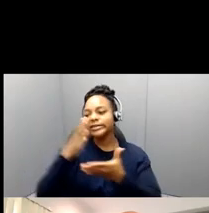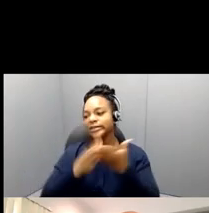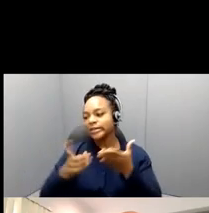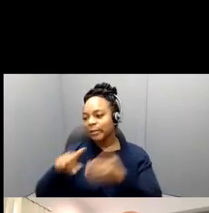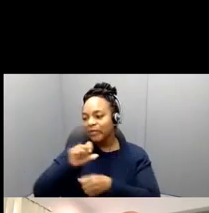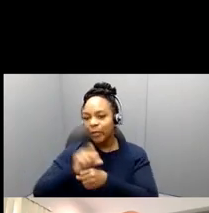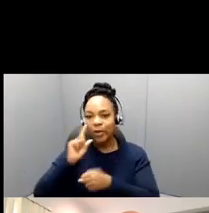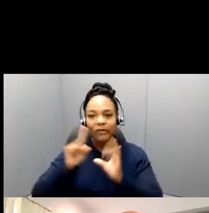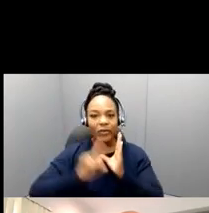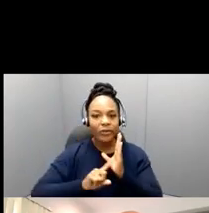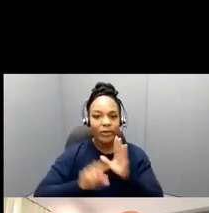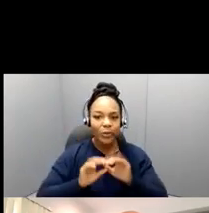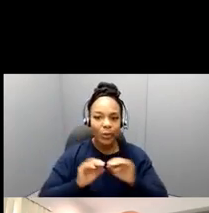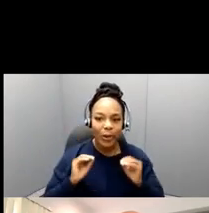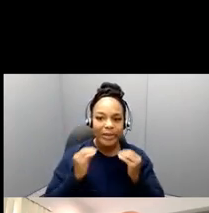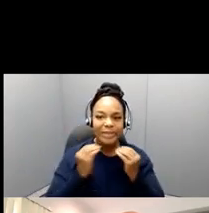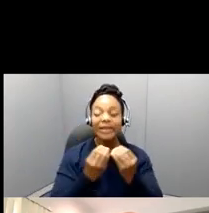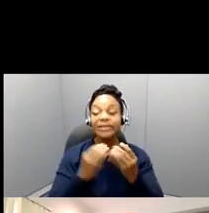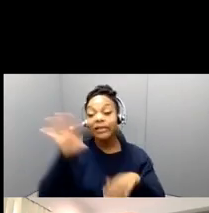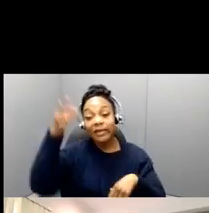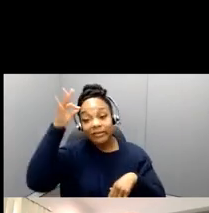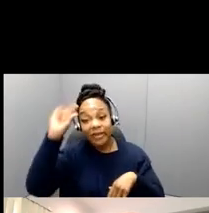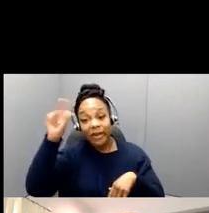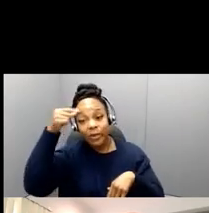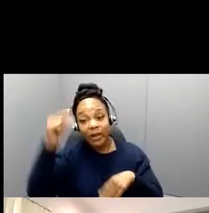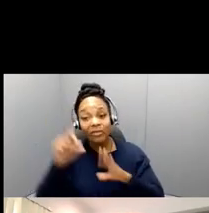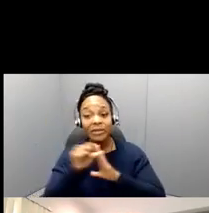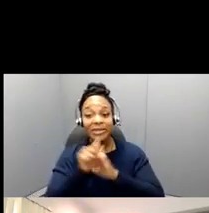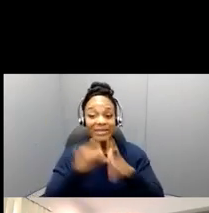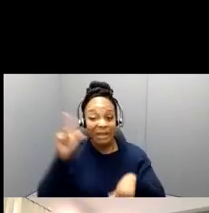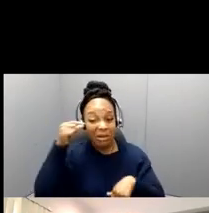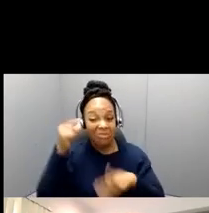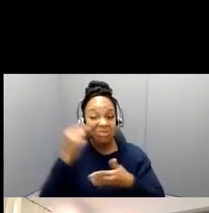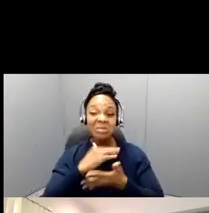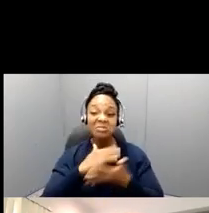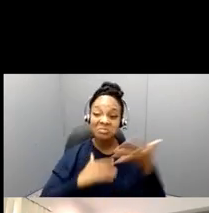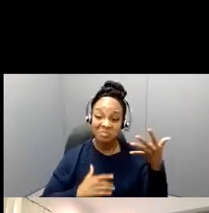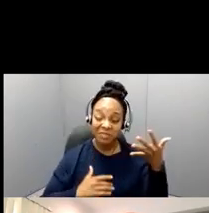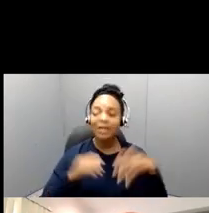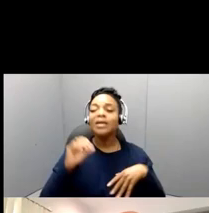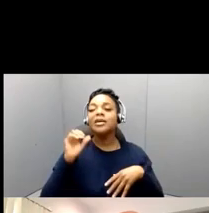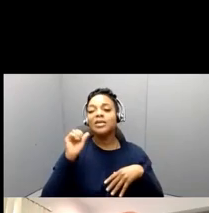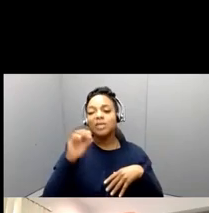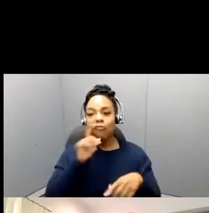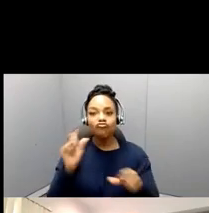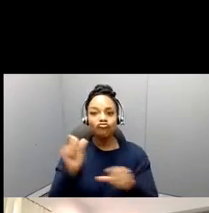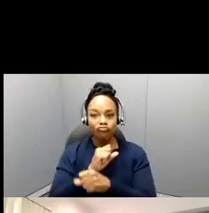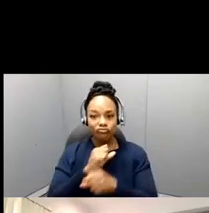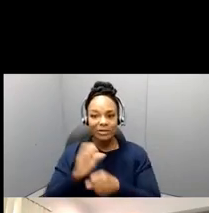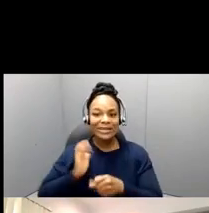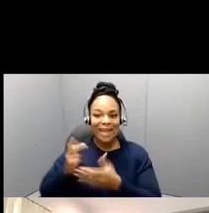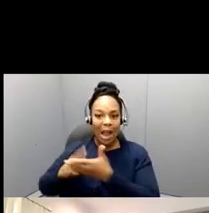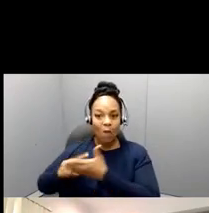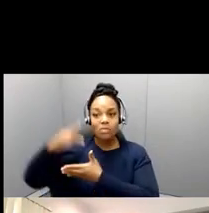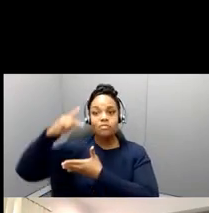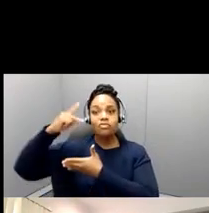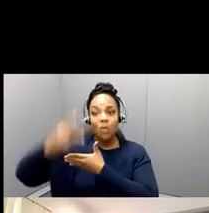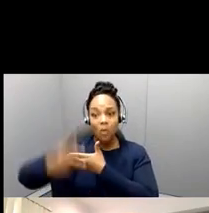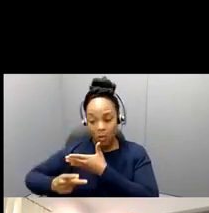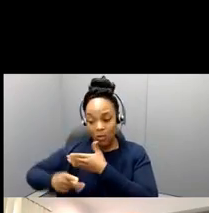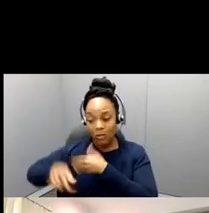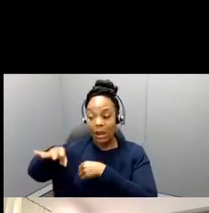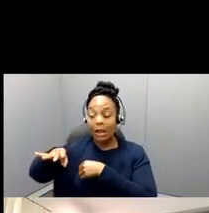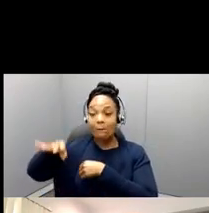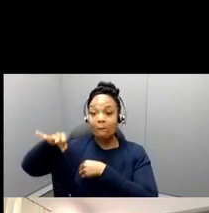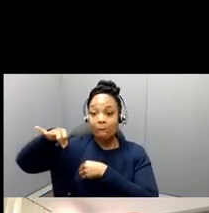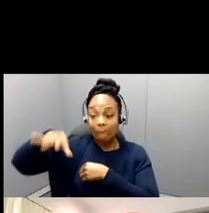uh, in federal government, state governments as well. So the contribution from this program has been, has been quite wide,